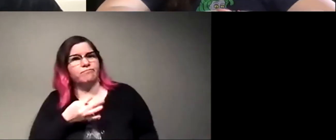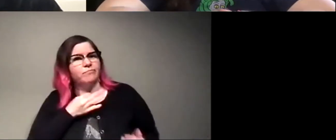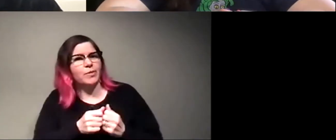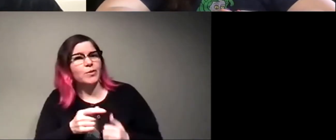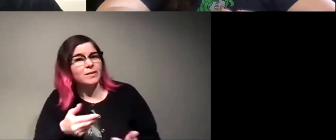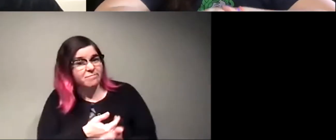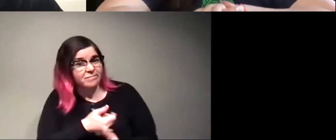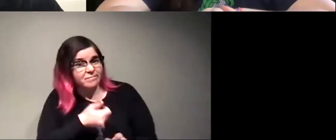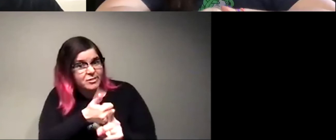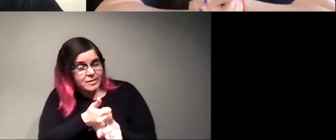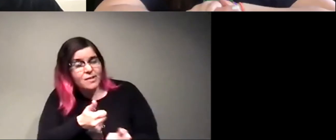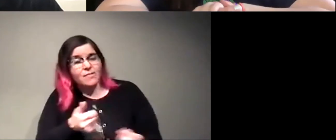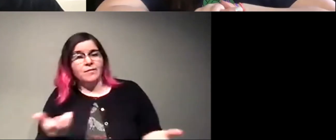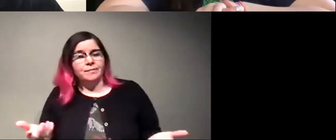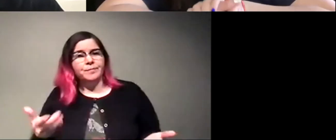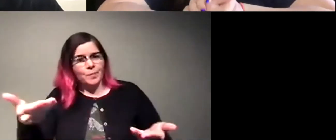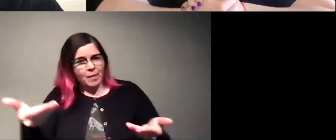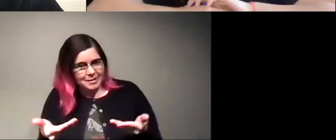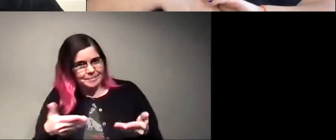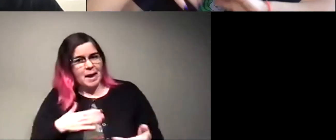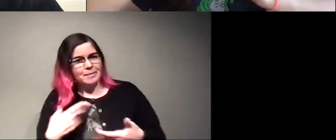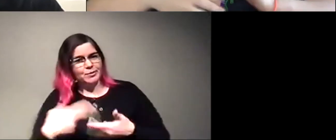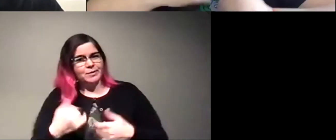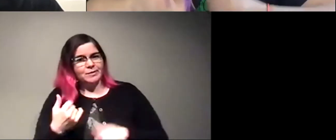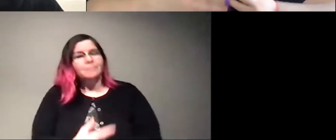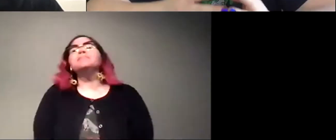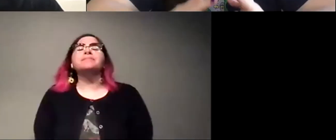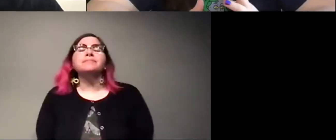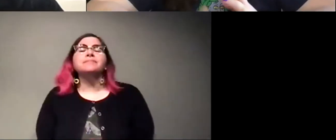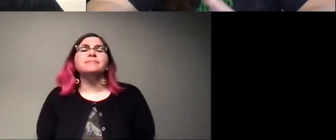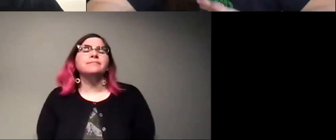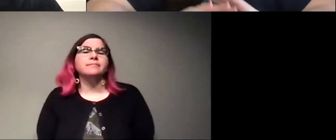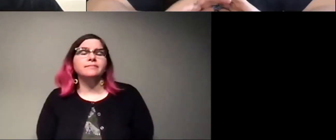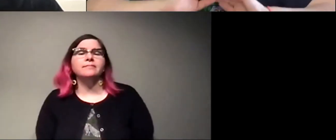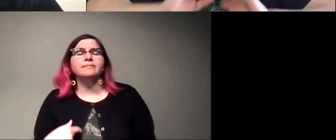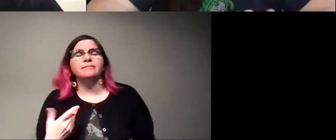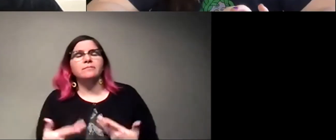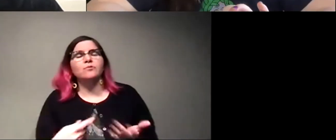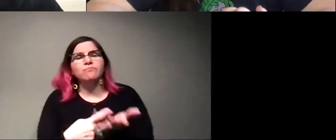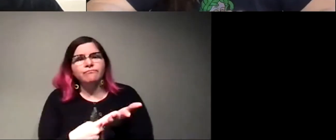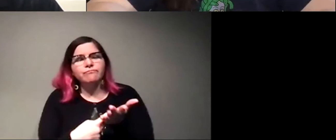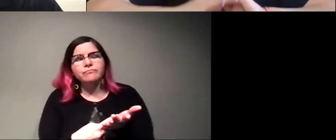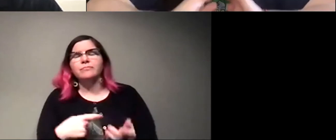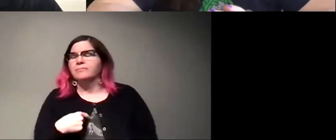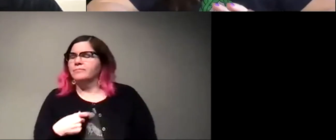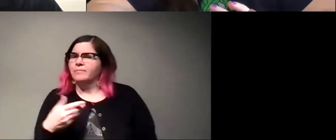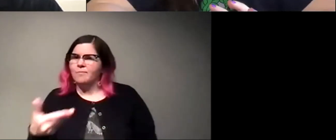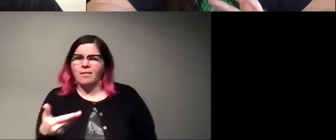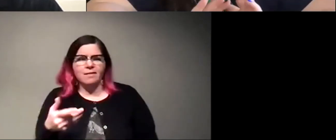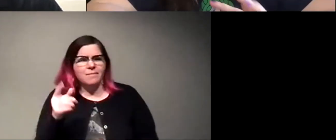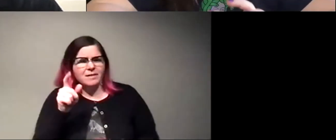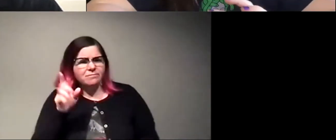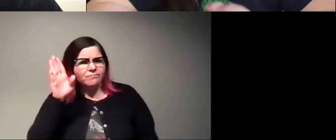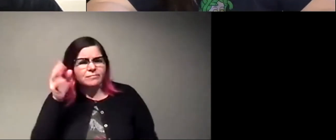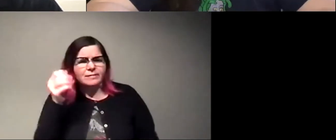Skype a Scientist Live, welcome. I'm so glad that you're here. As we're talking, you are absolutely welcome to ask any questions